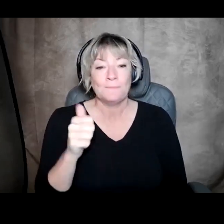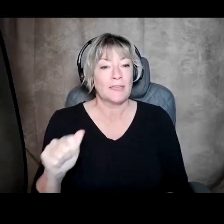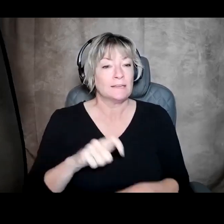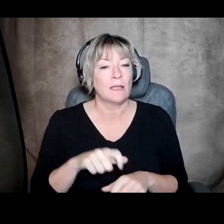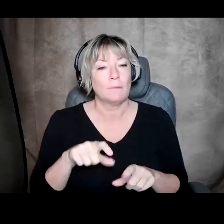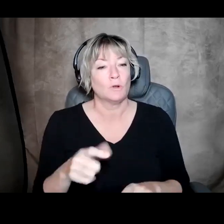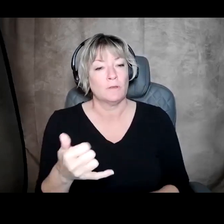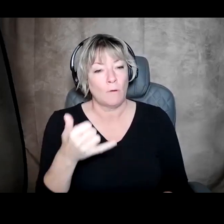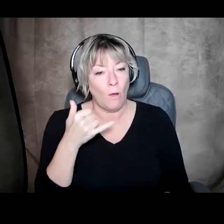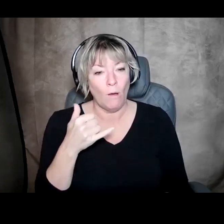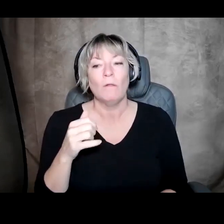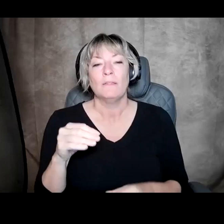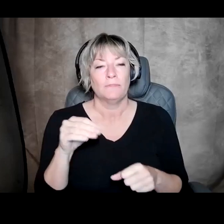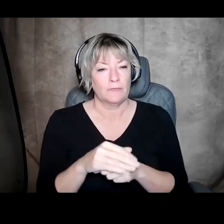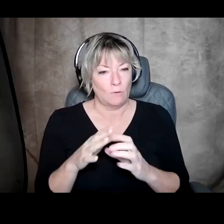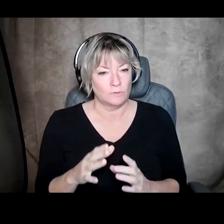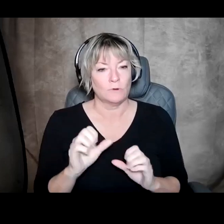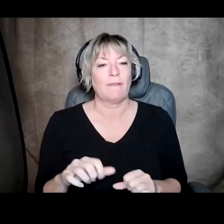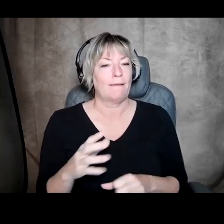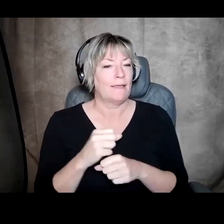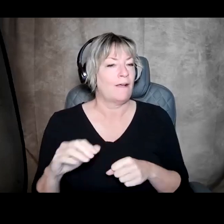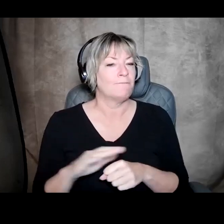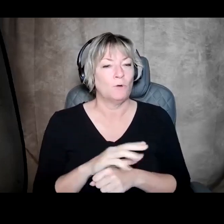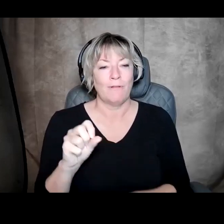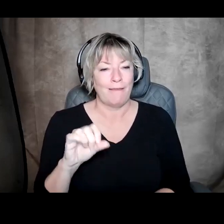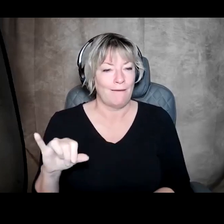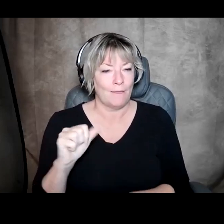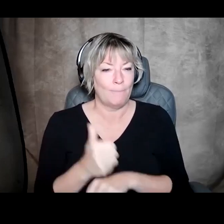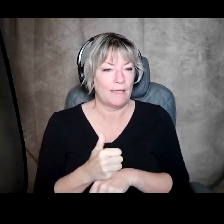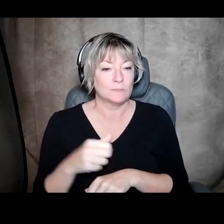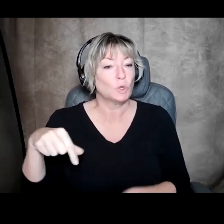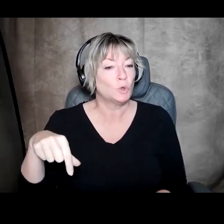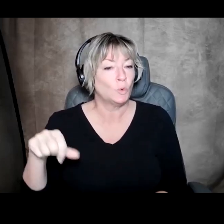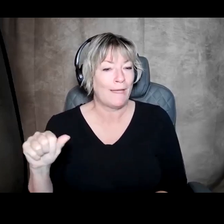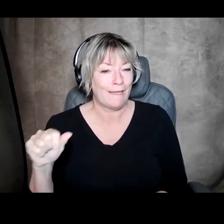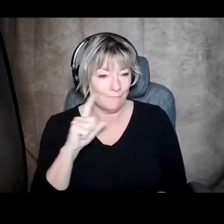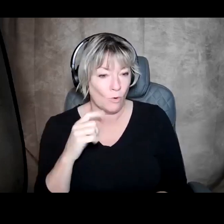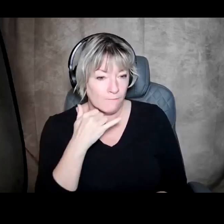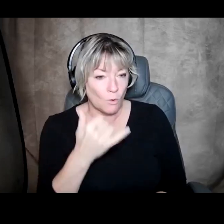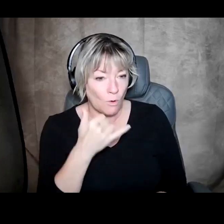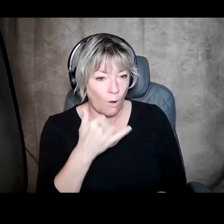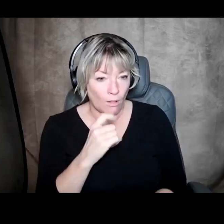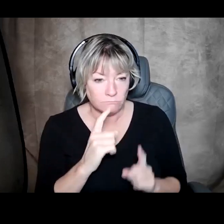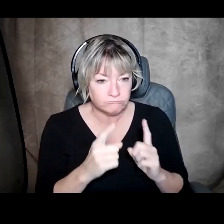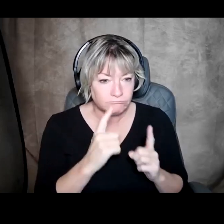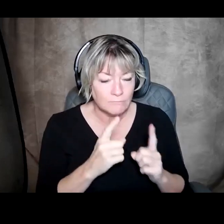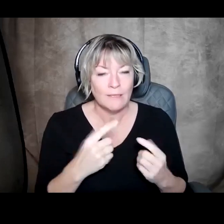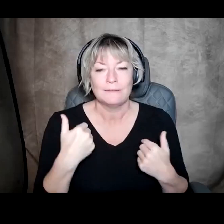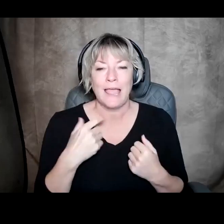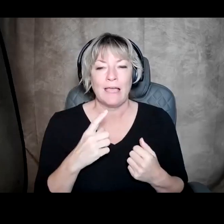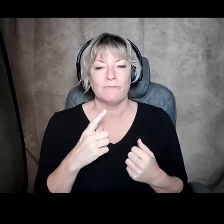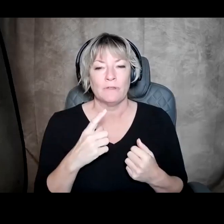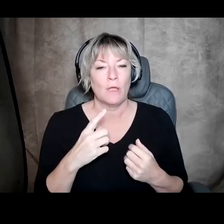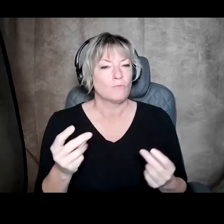counselor could receive a full AI-based QA for that call with real-time, with